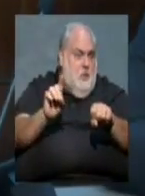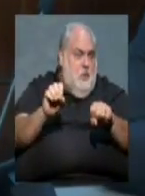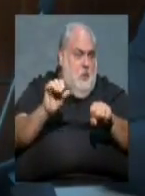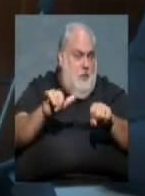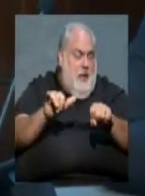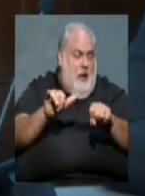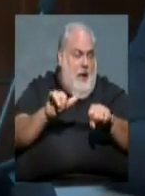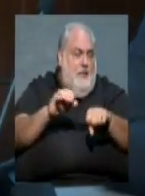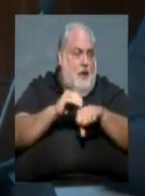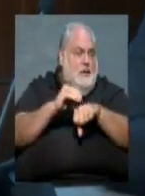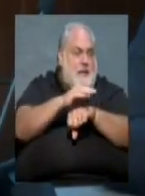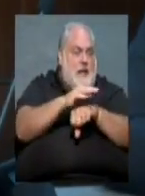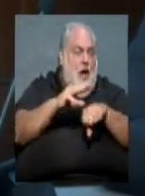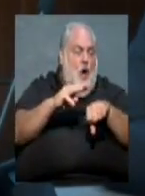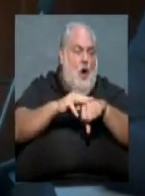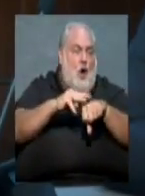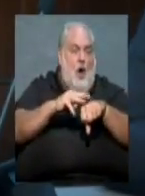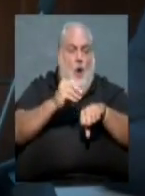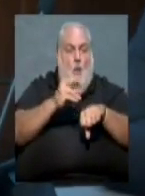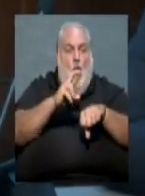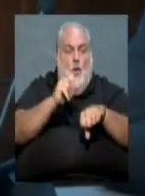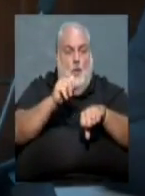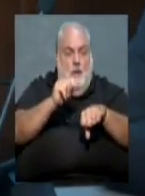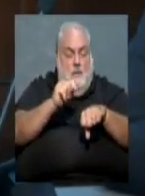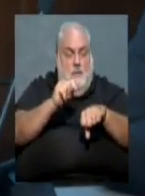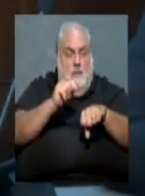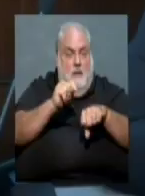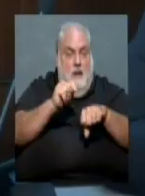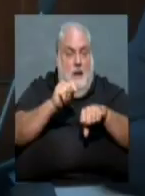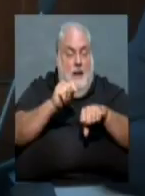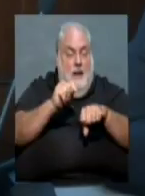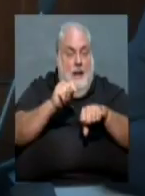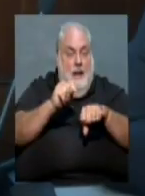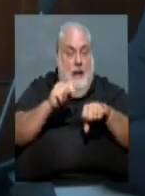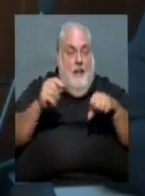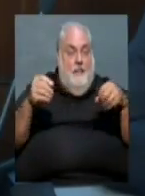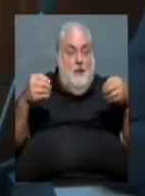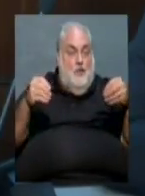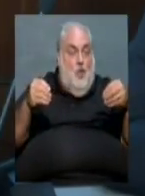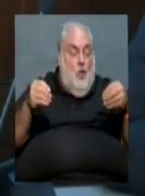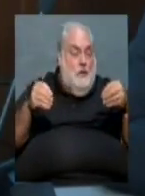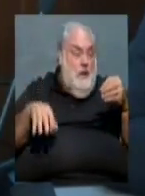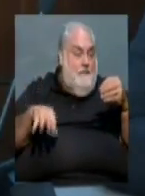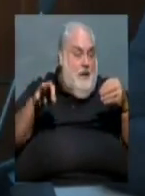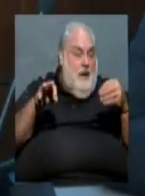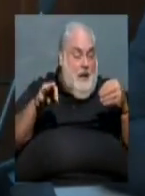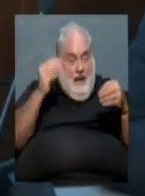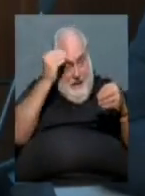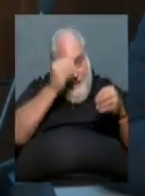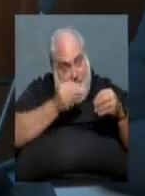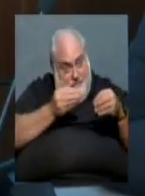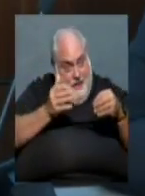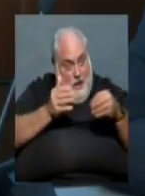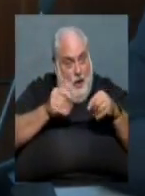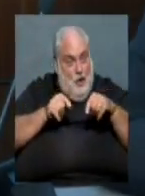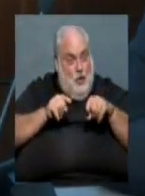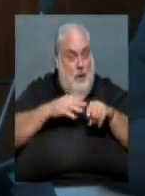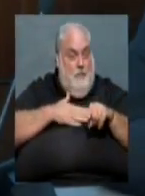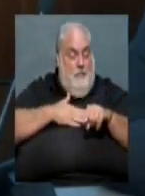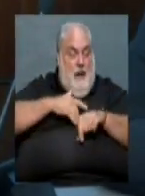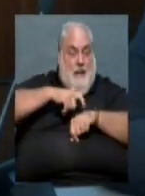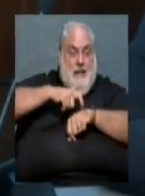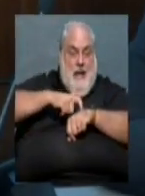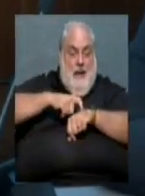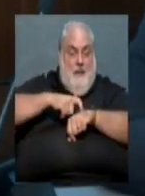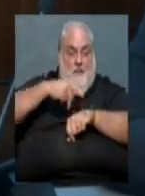issue a warrant for their arrest for a hot check. The merchants have found, and I can tell you back in my day as